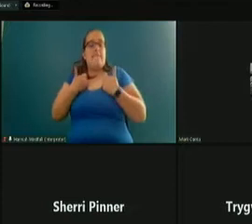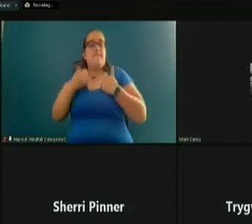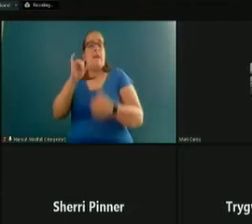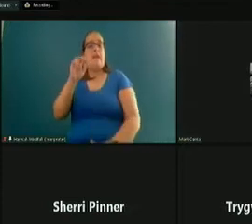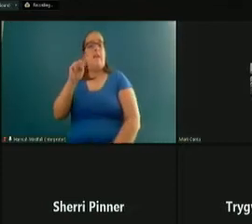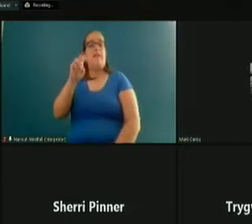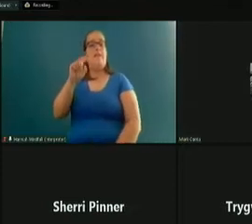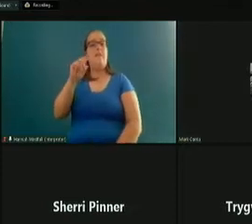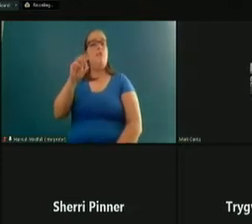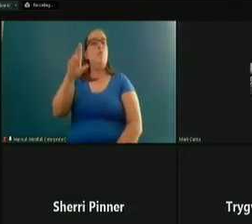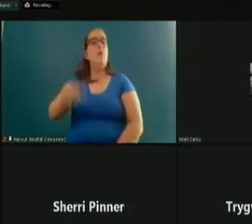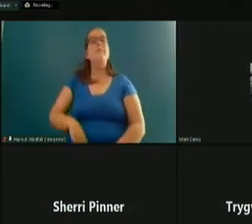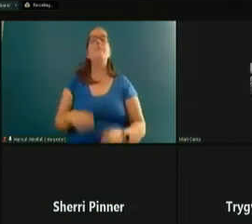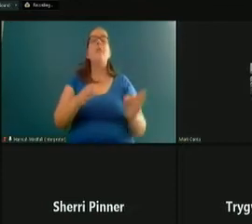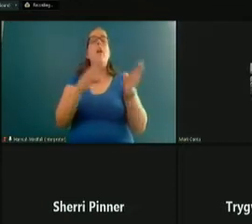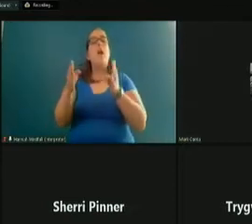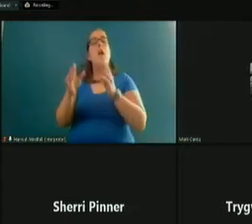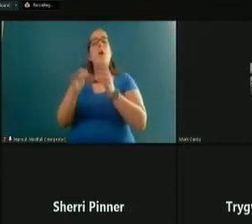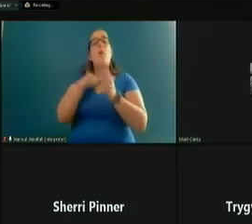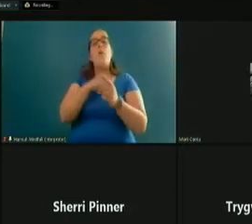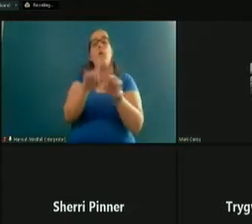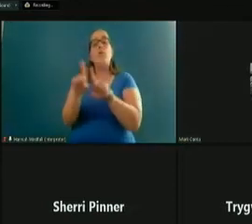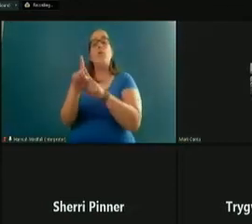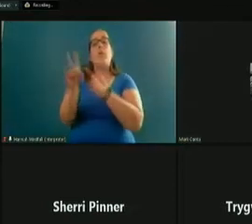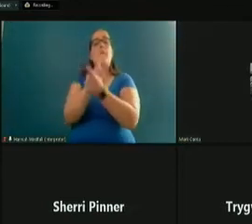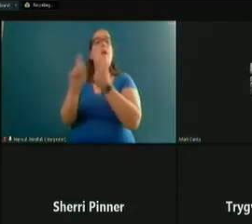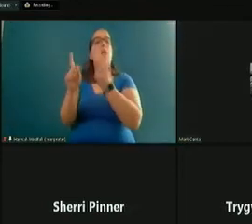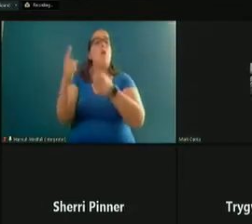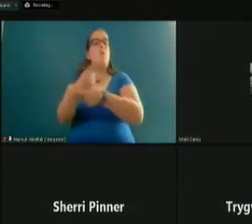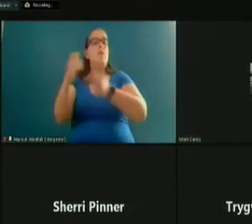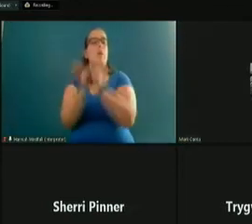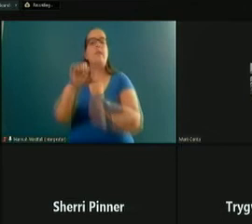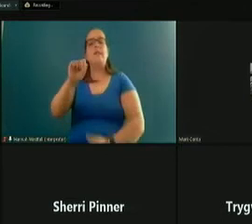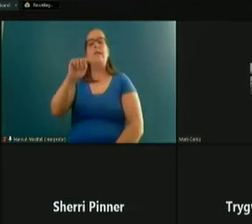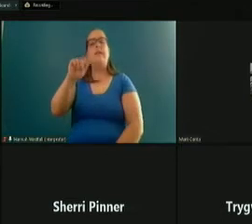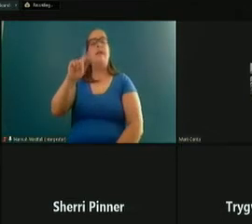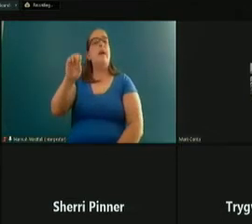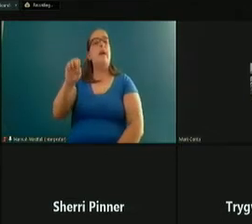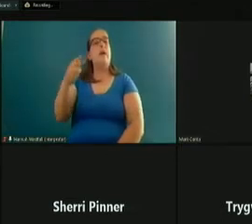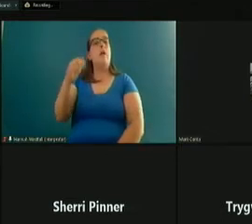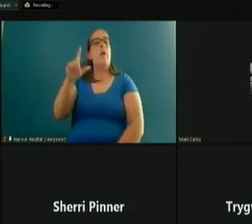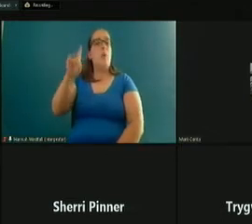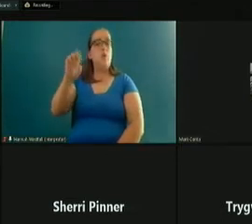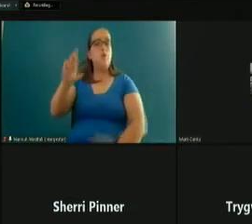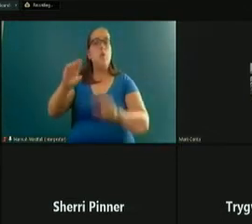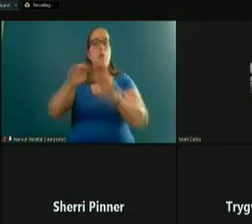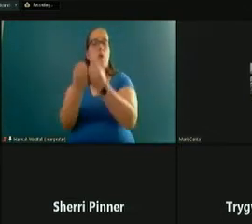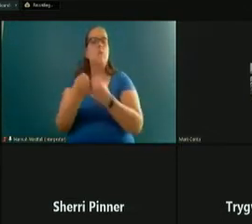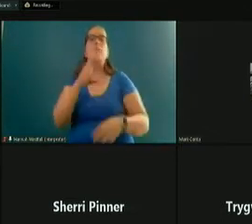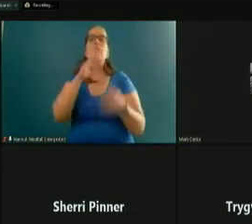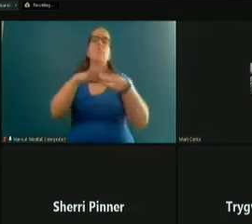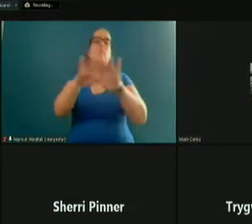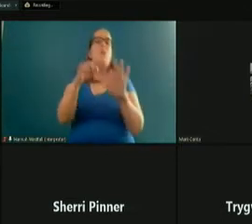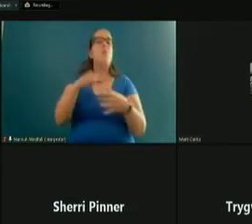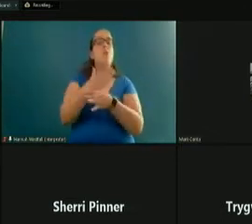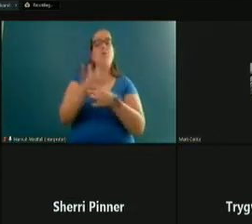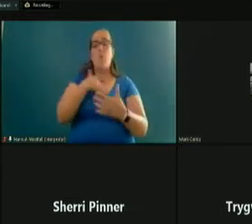engage the public is we meet regularly with stakeholder organizations. And it's so important for us to share information about what we're working on, as well as inviting